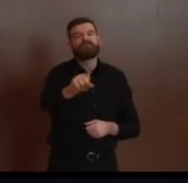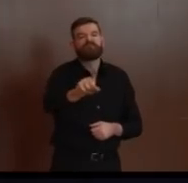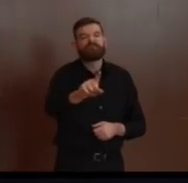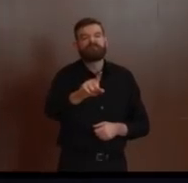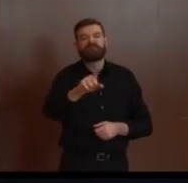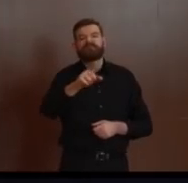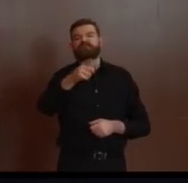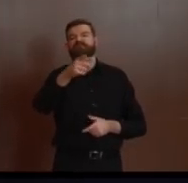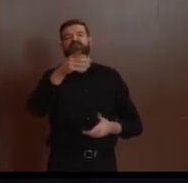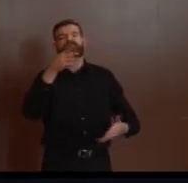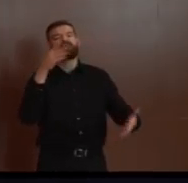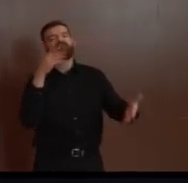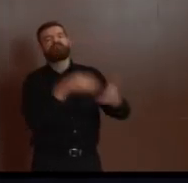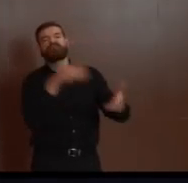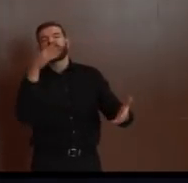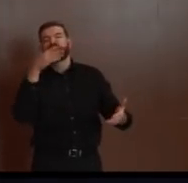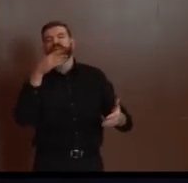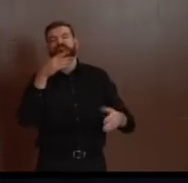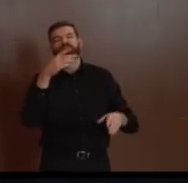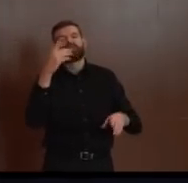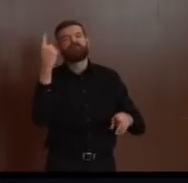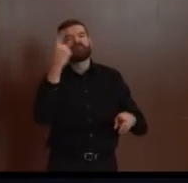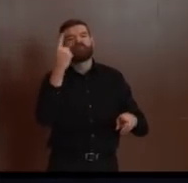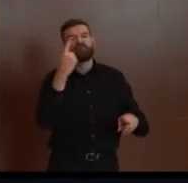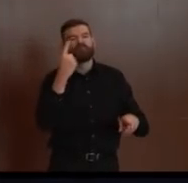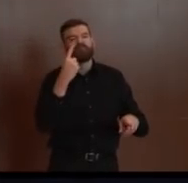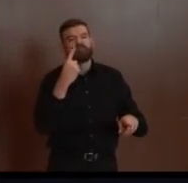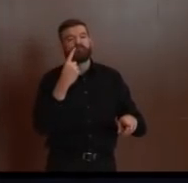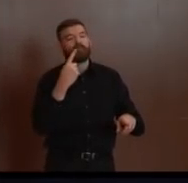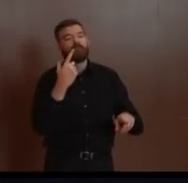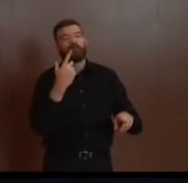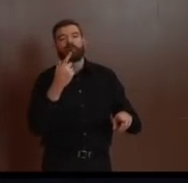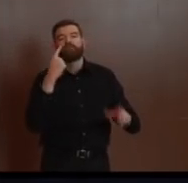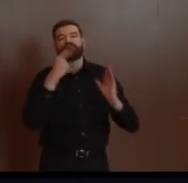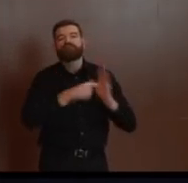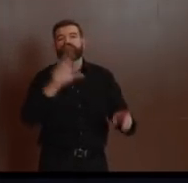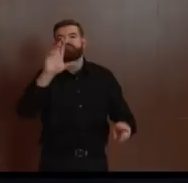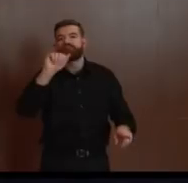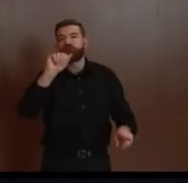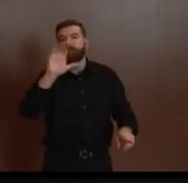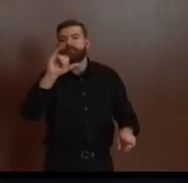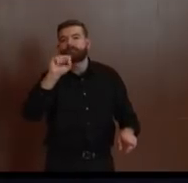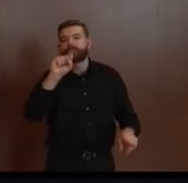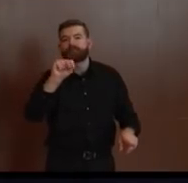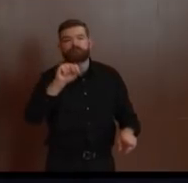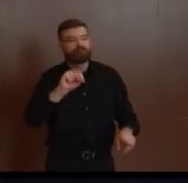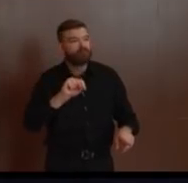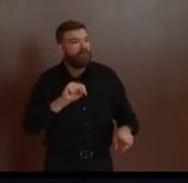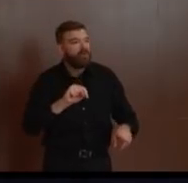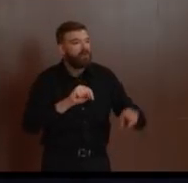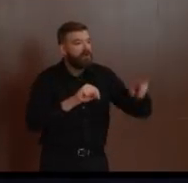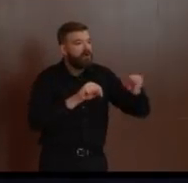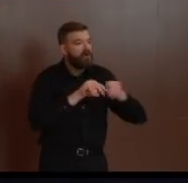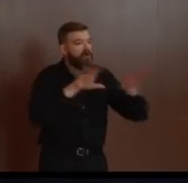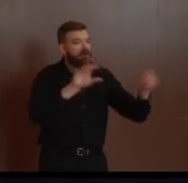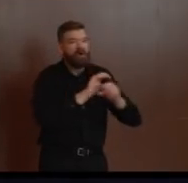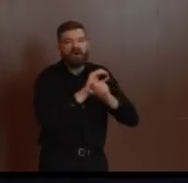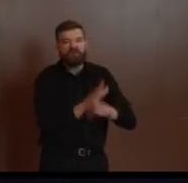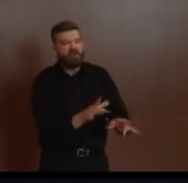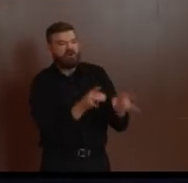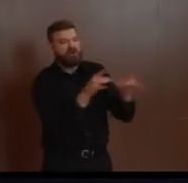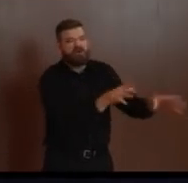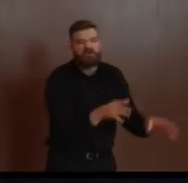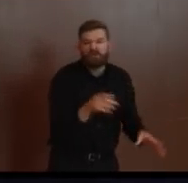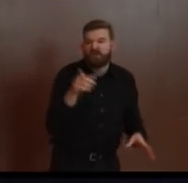excuse for intolerance or for hate. There have been disturbing reports from around the country, and also in this state, of